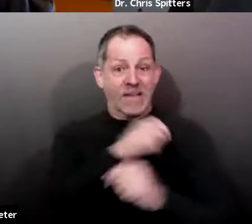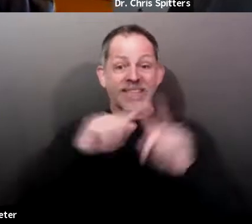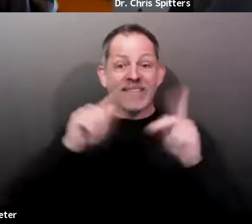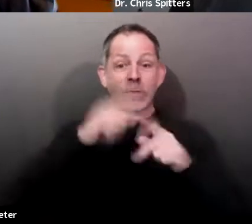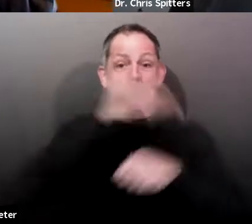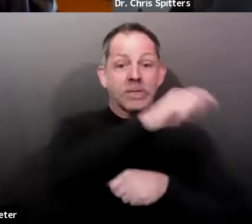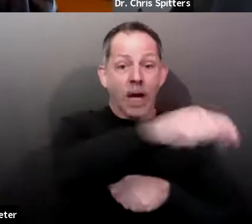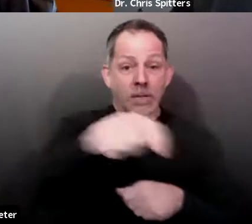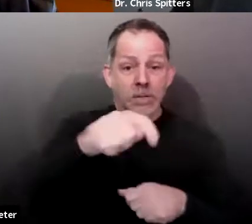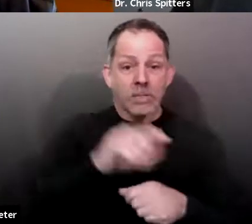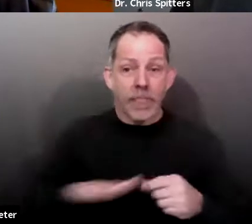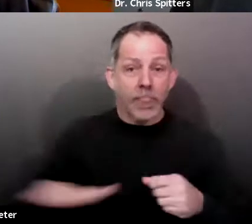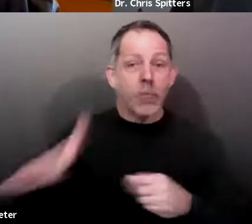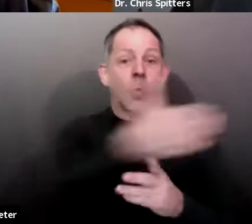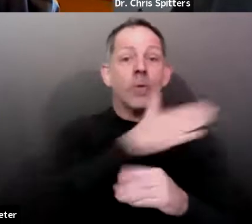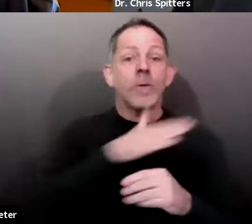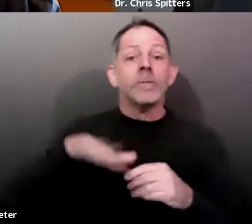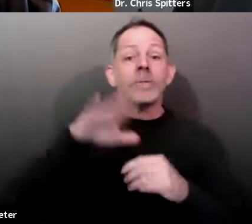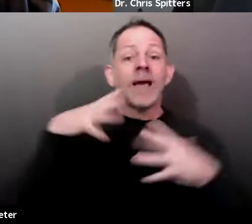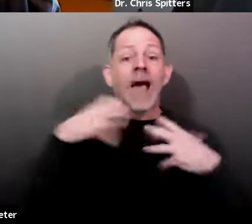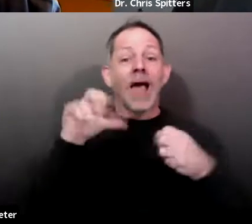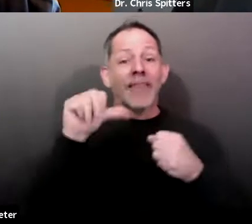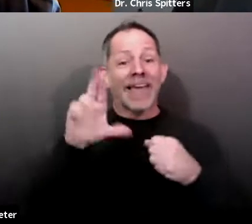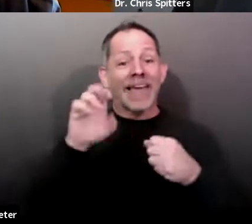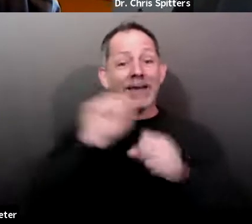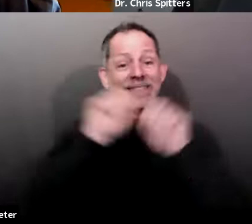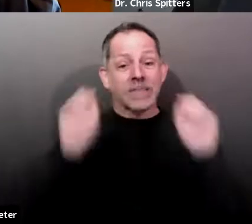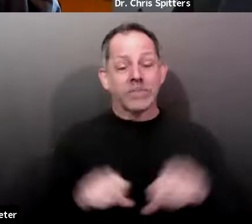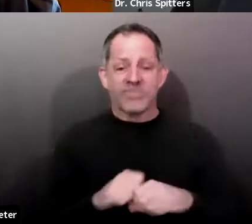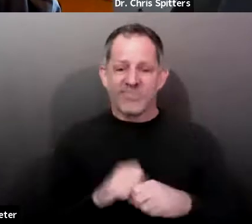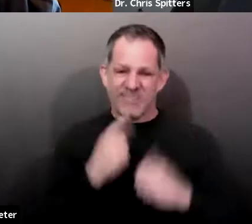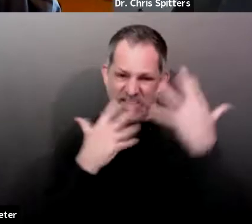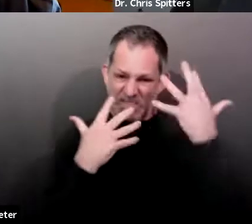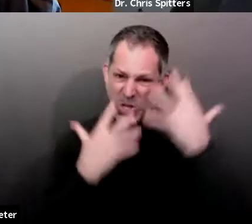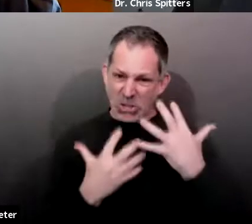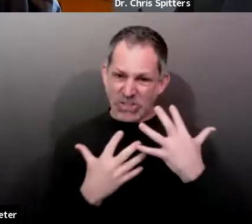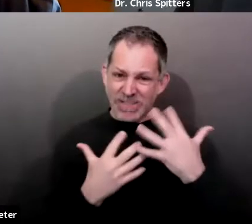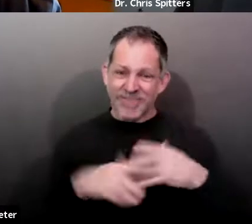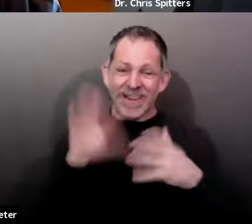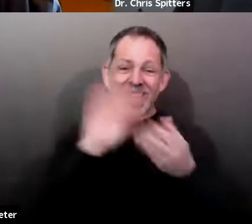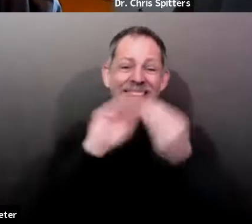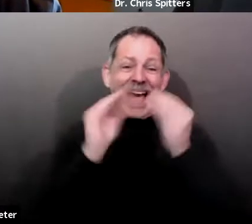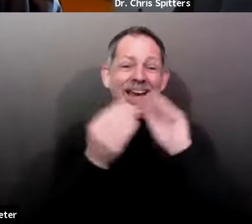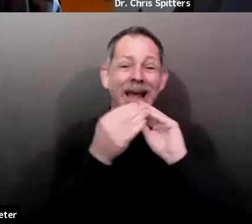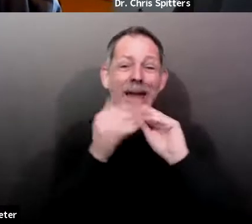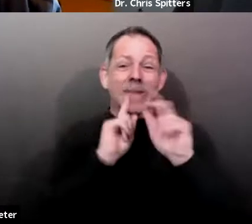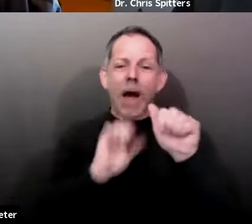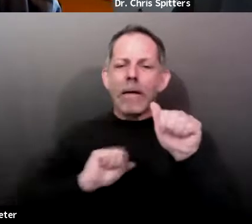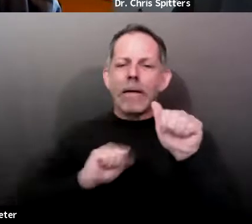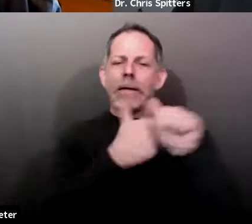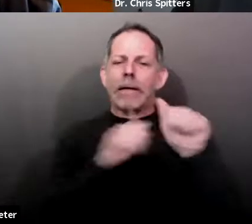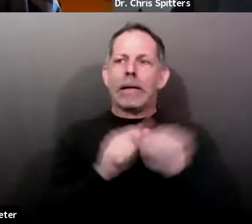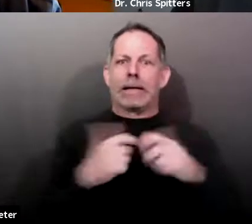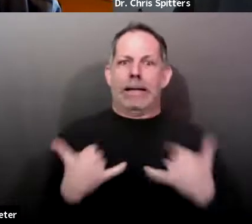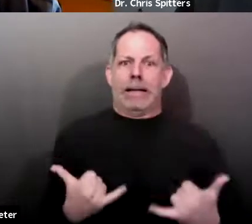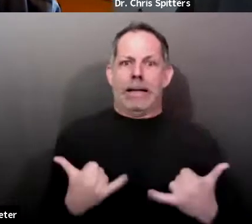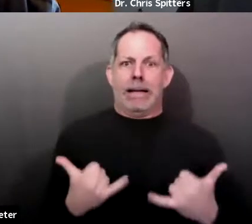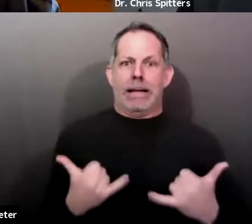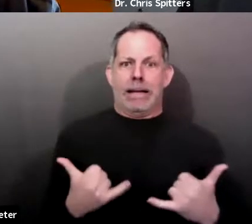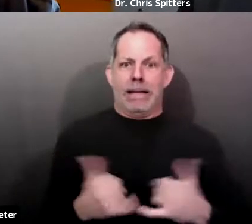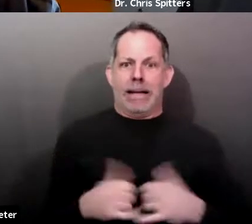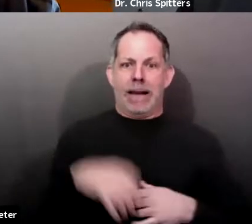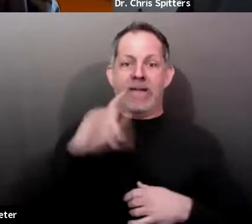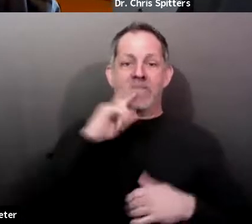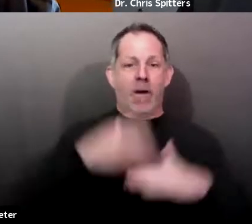our allocation numbers are not keeping pace with our ambition and our capacity to administer the doses. This